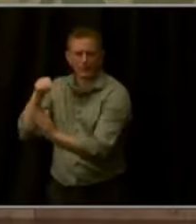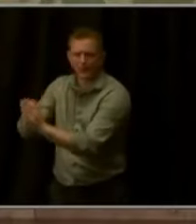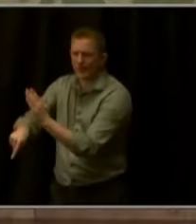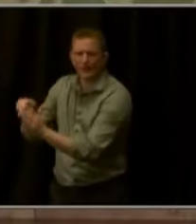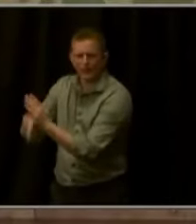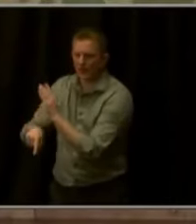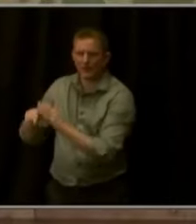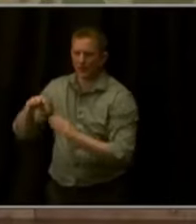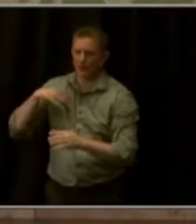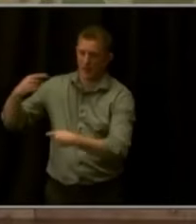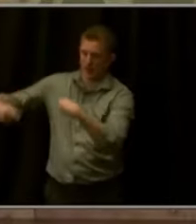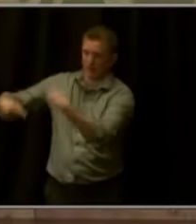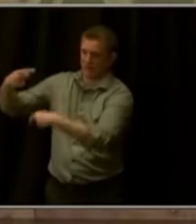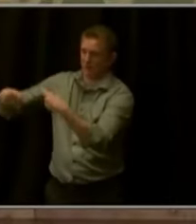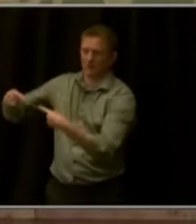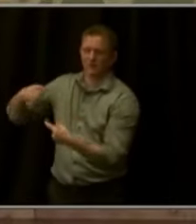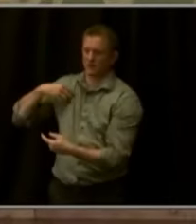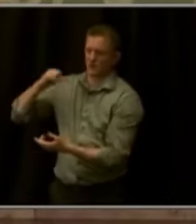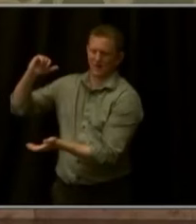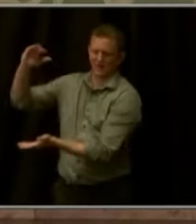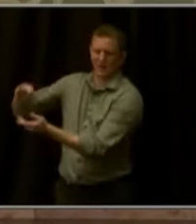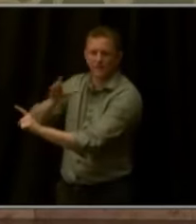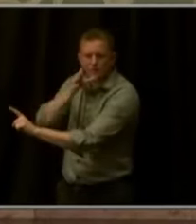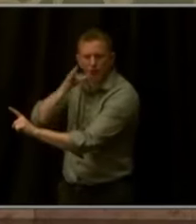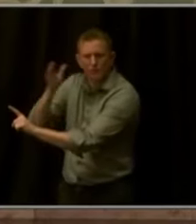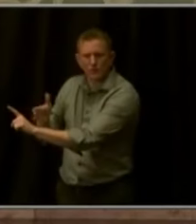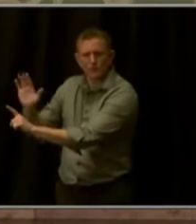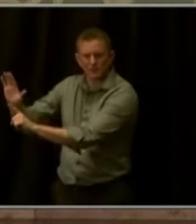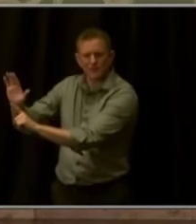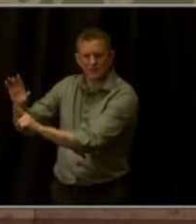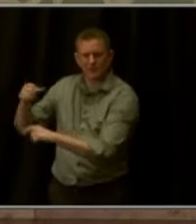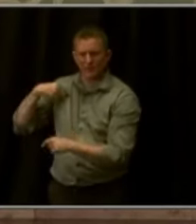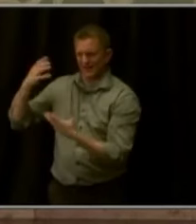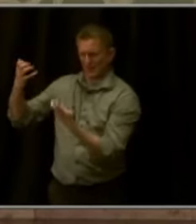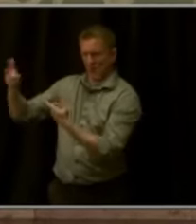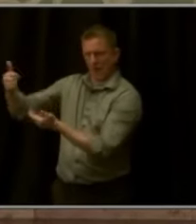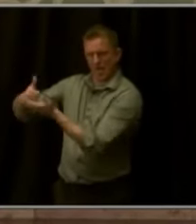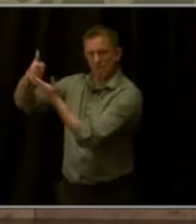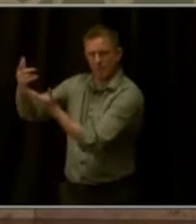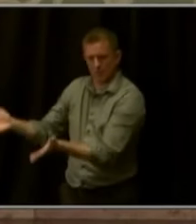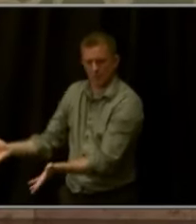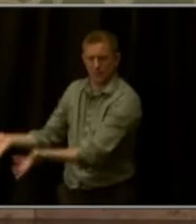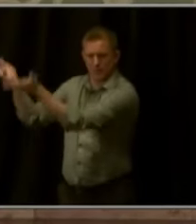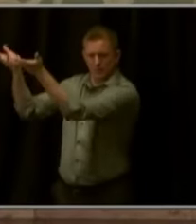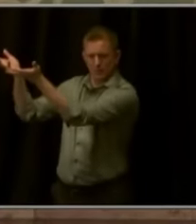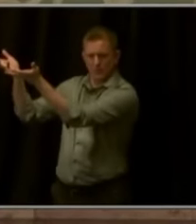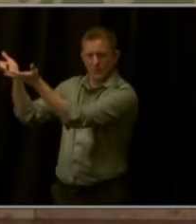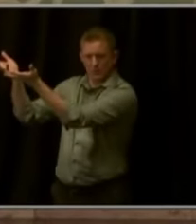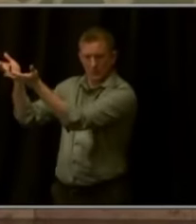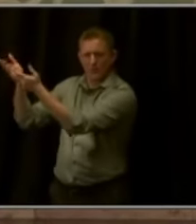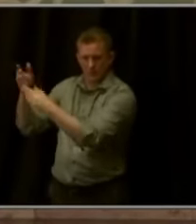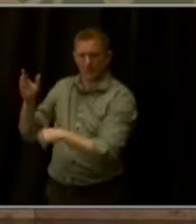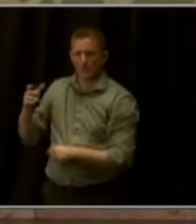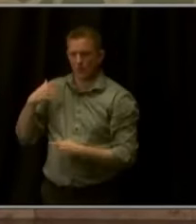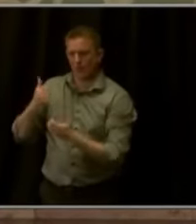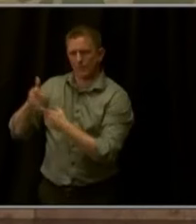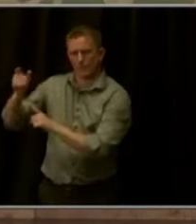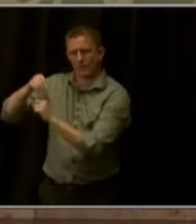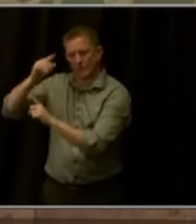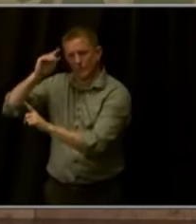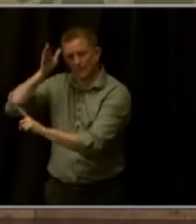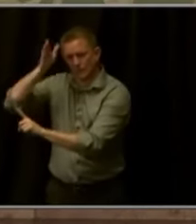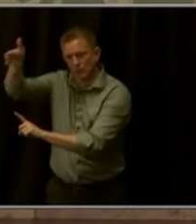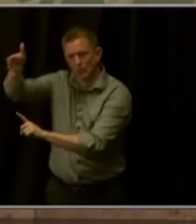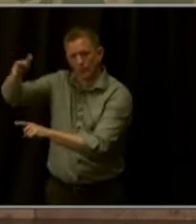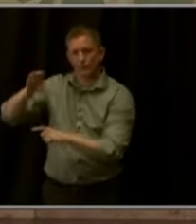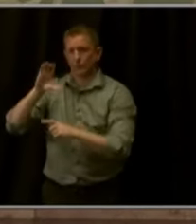to help our farmers and ranchers thrive in this inclusive future. Colorado Parks and Wildlife, the Department of